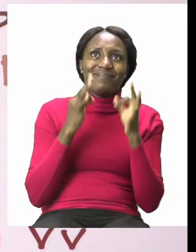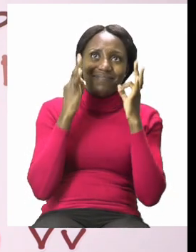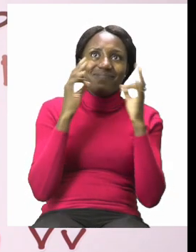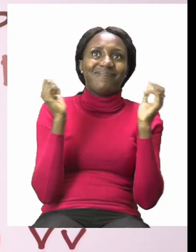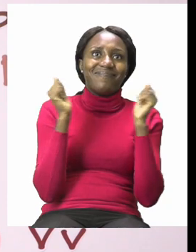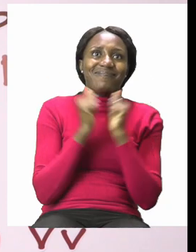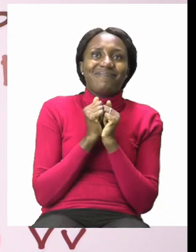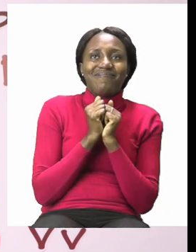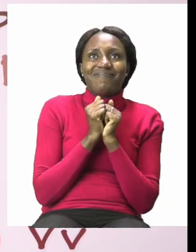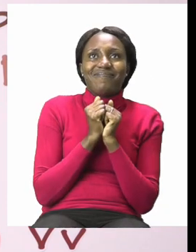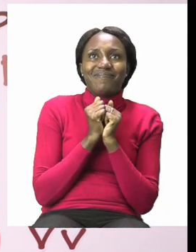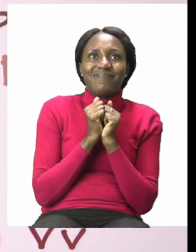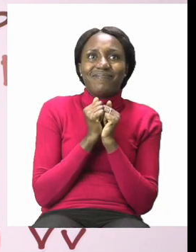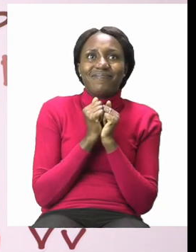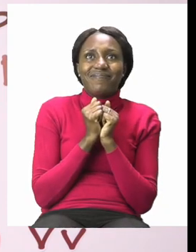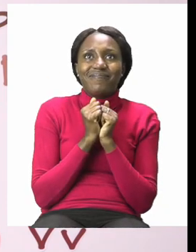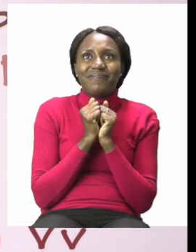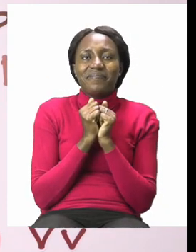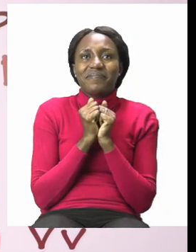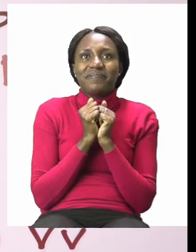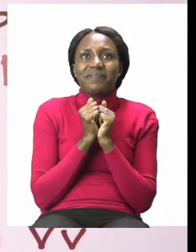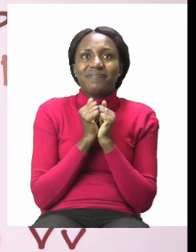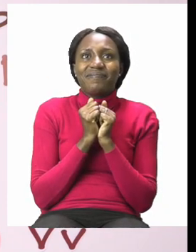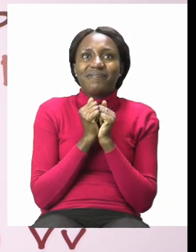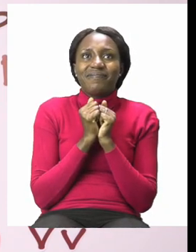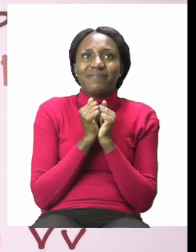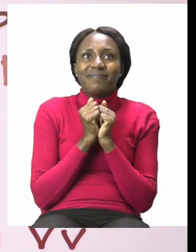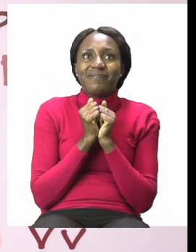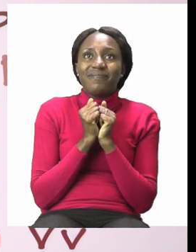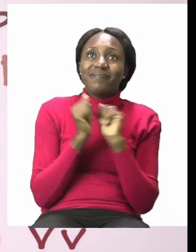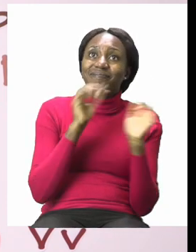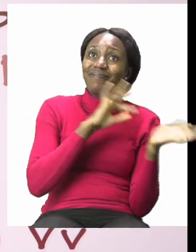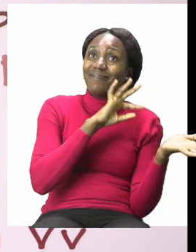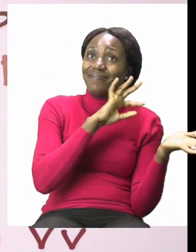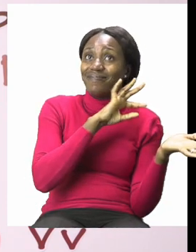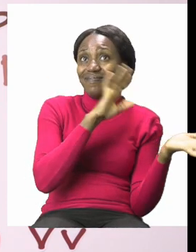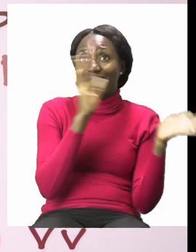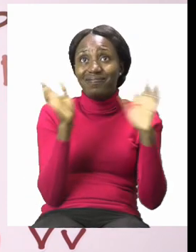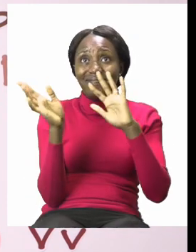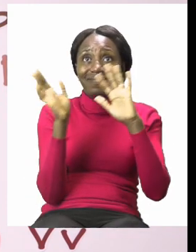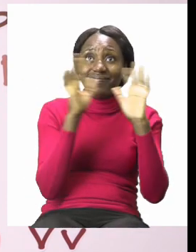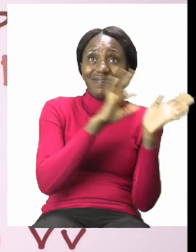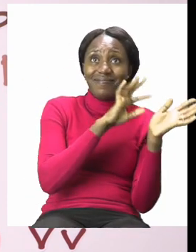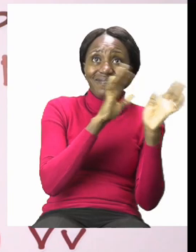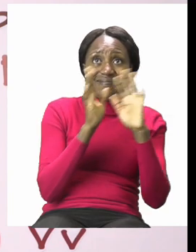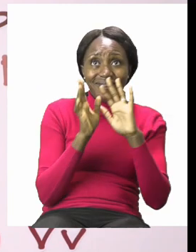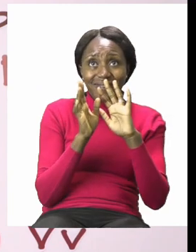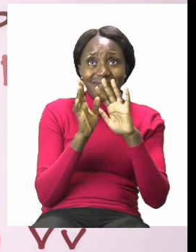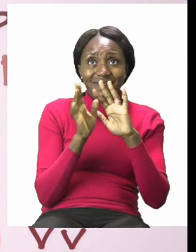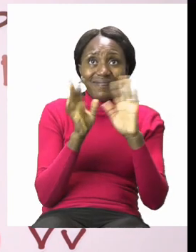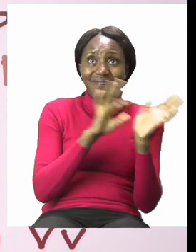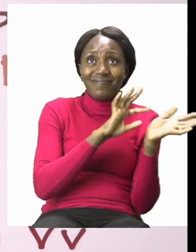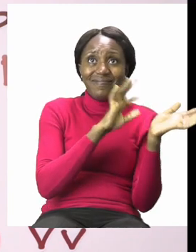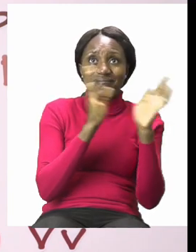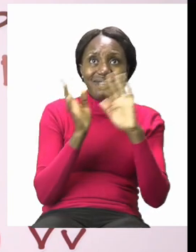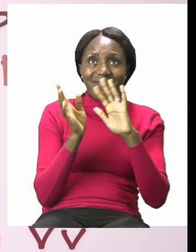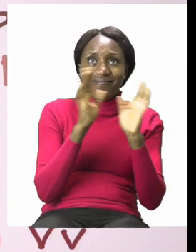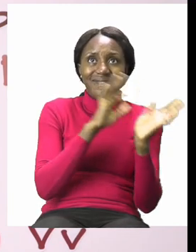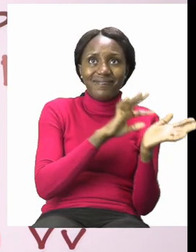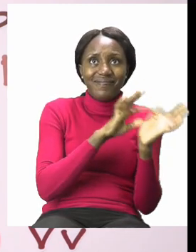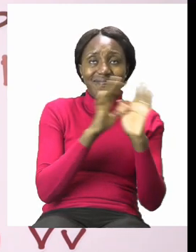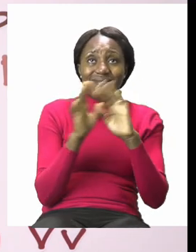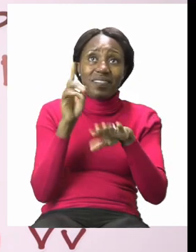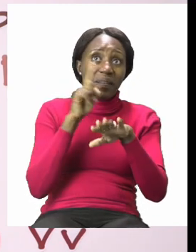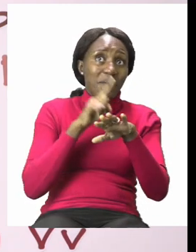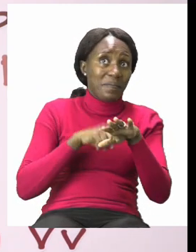Are you ready Zoshi? Good. Goodbye, goodbye, it's